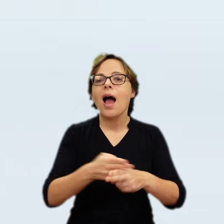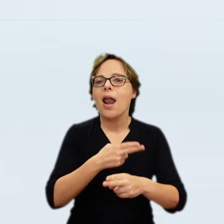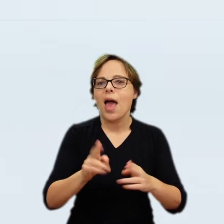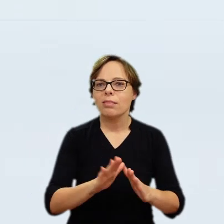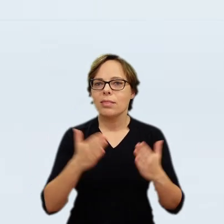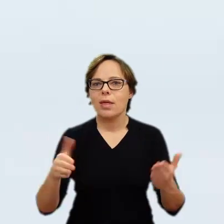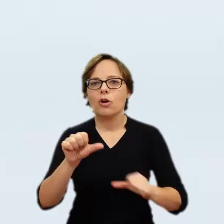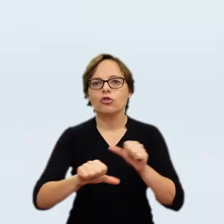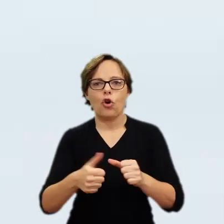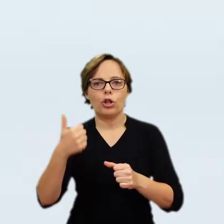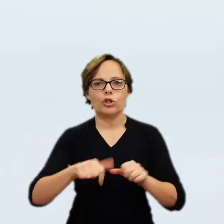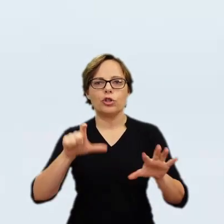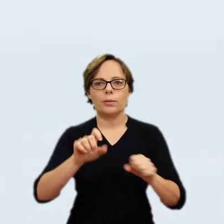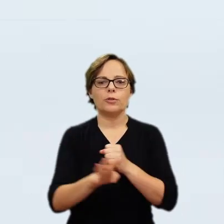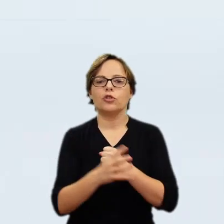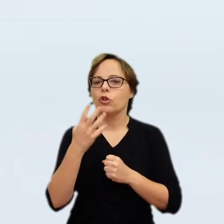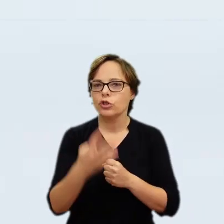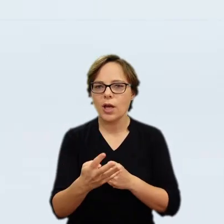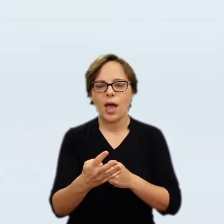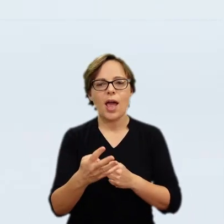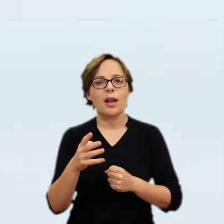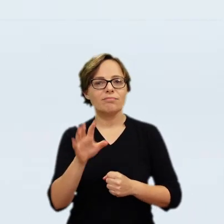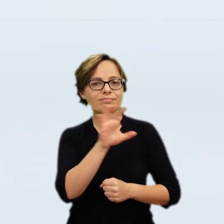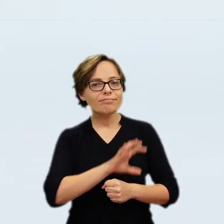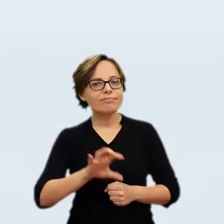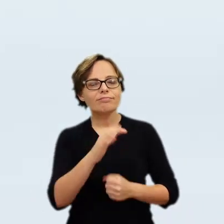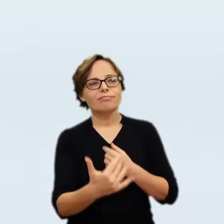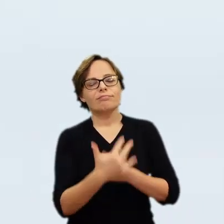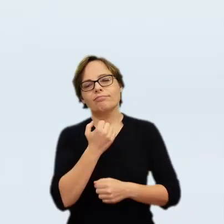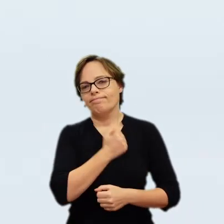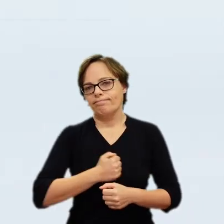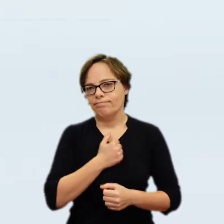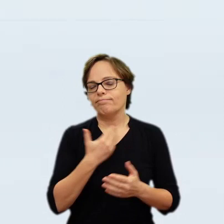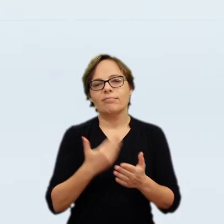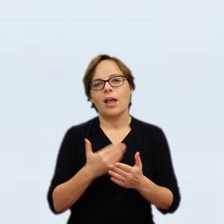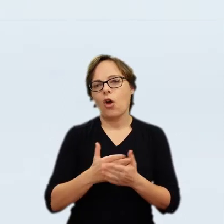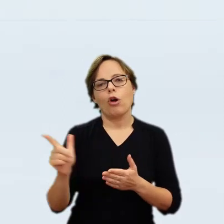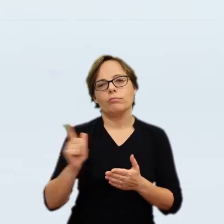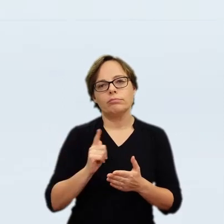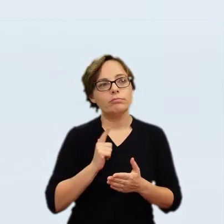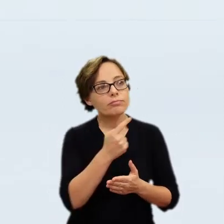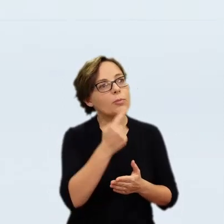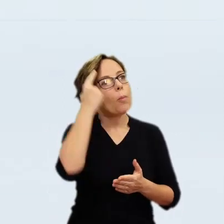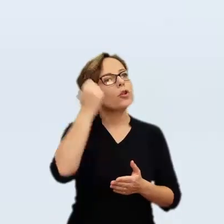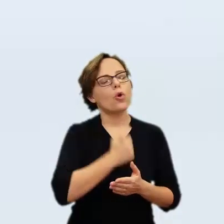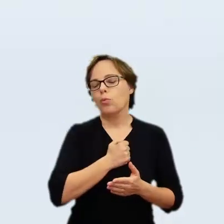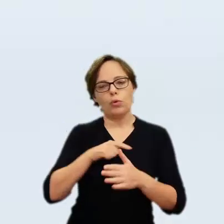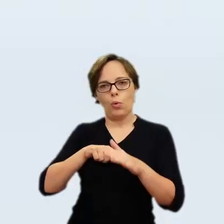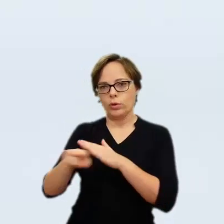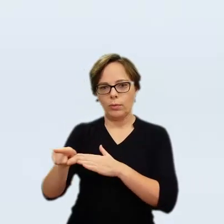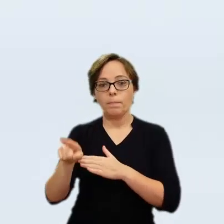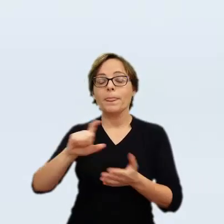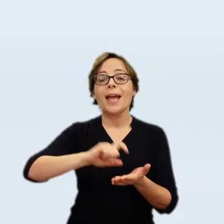crucial one in shaping the appearance of the Lisowczyks in Polish imagination. In 1843,